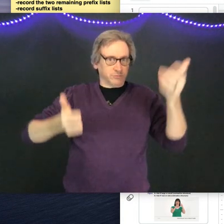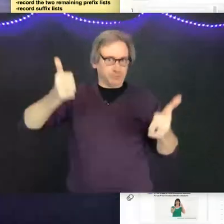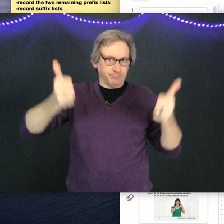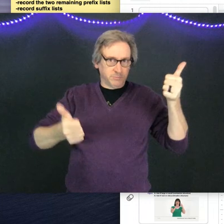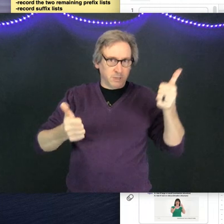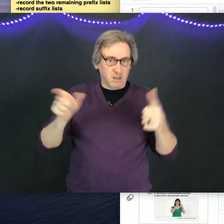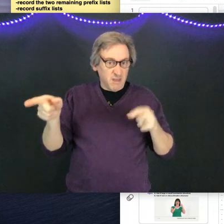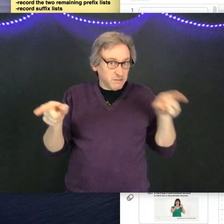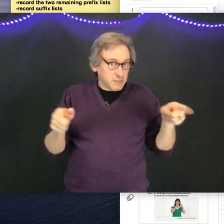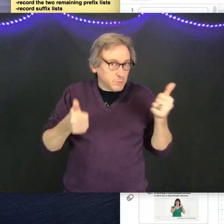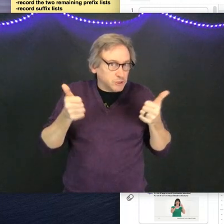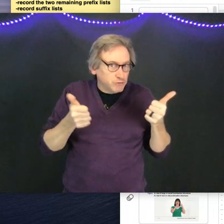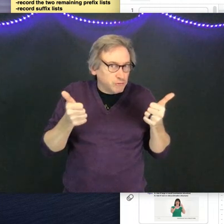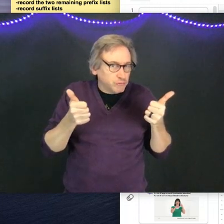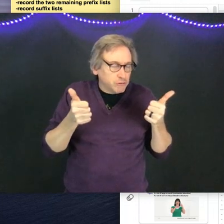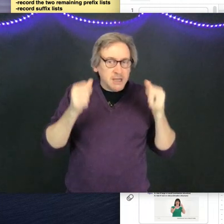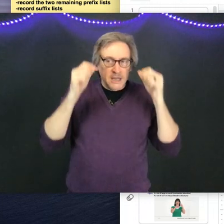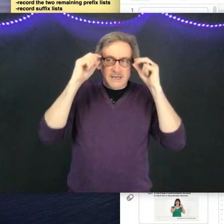or this one.